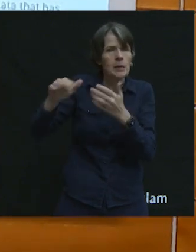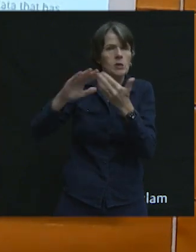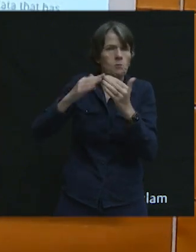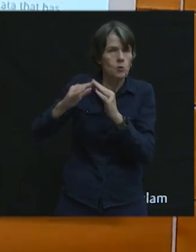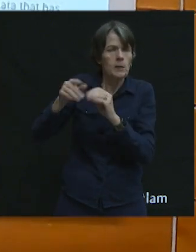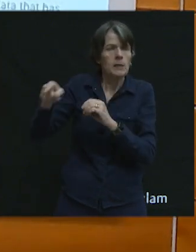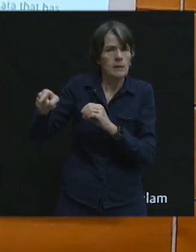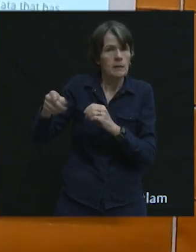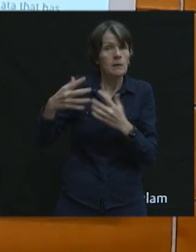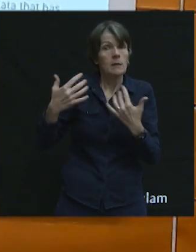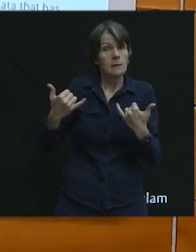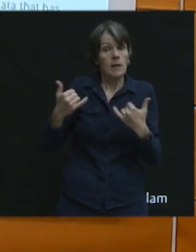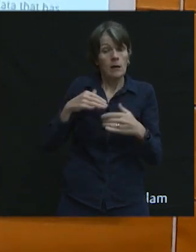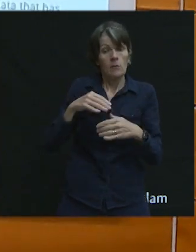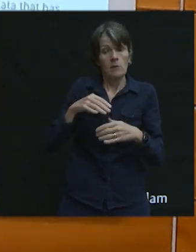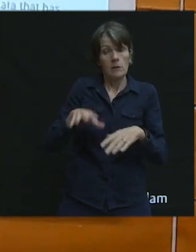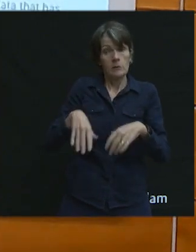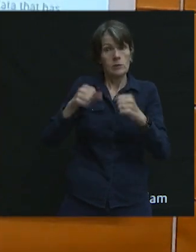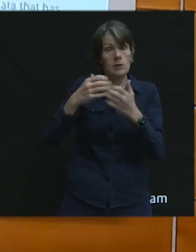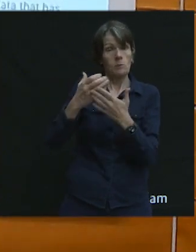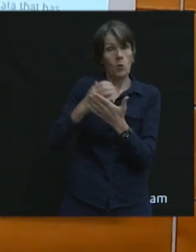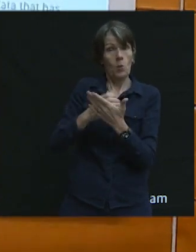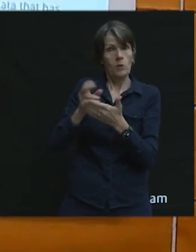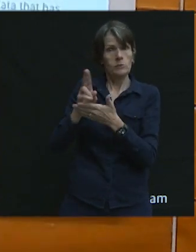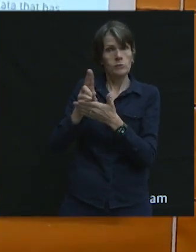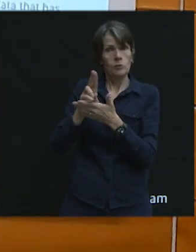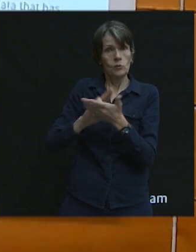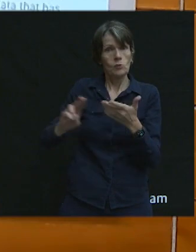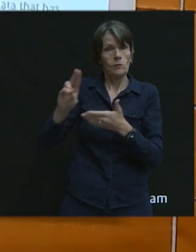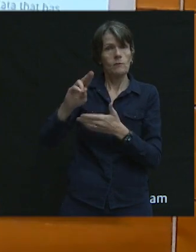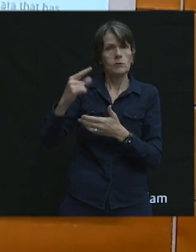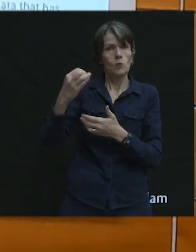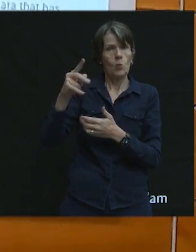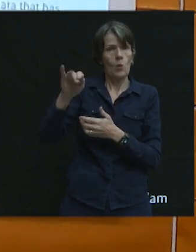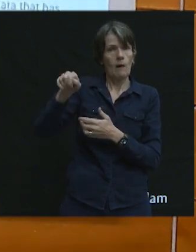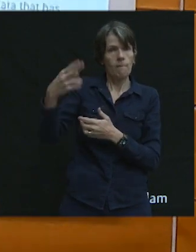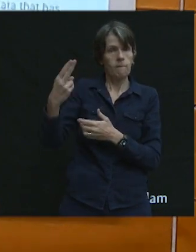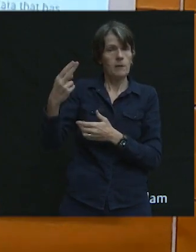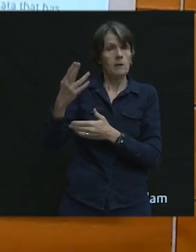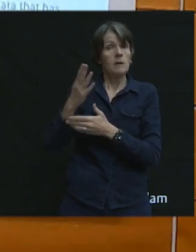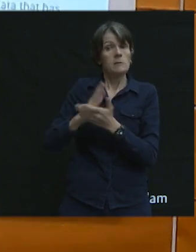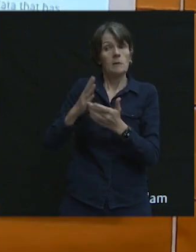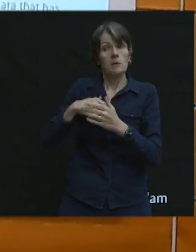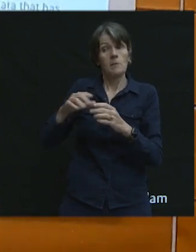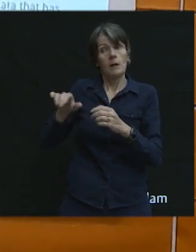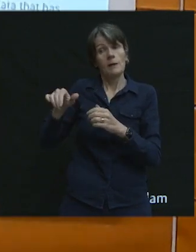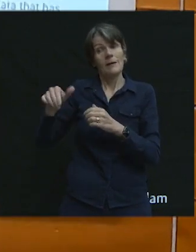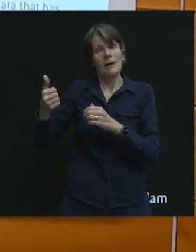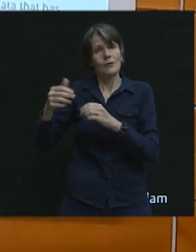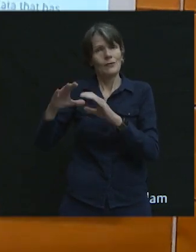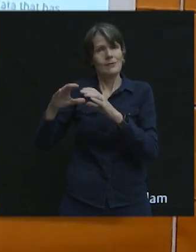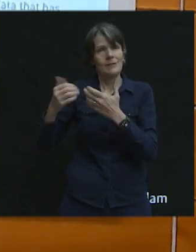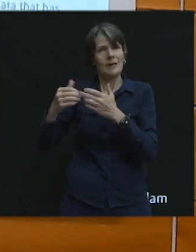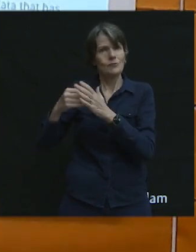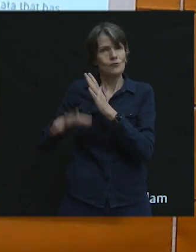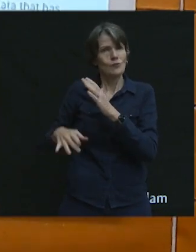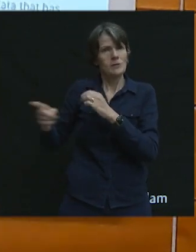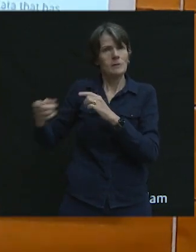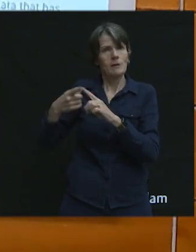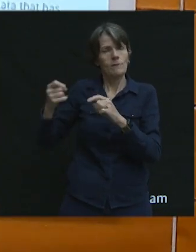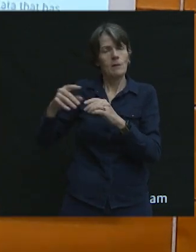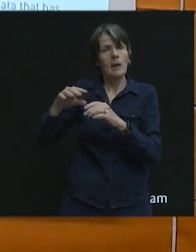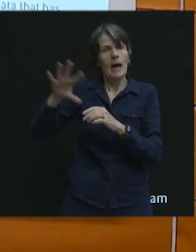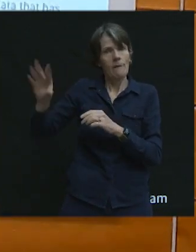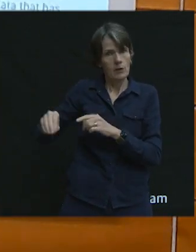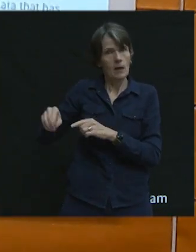currently in a course with the University of Delft and some of my classmates are actually from Africa and their experiences and their issues in